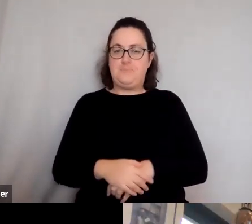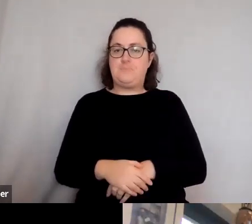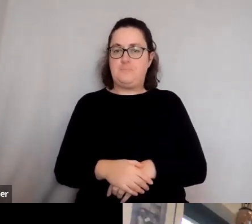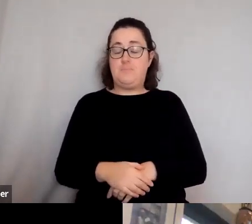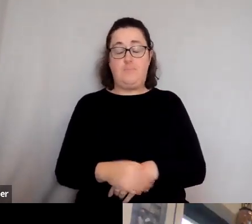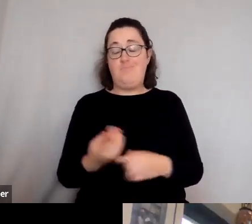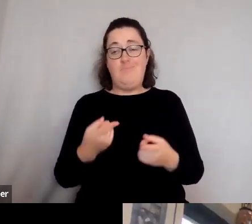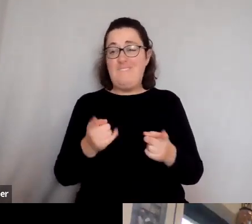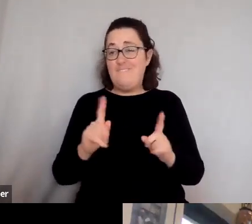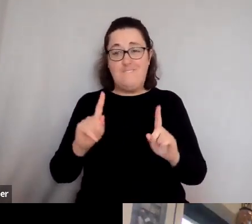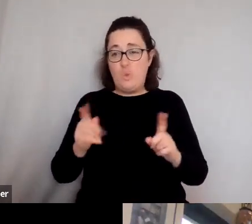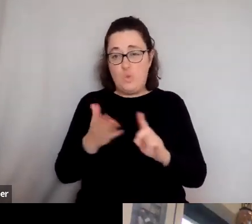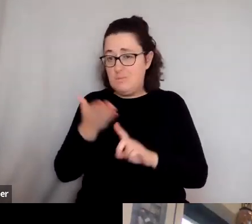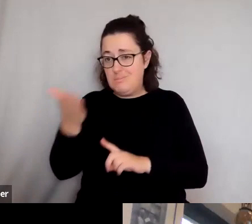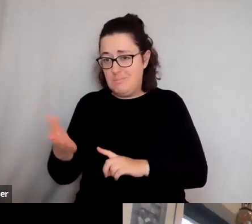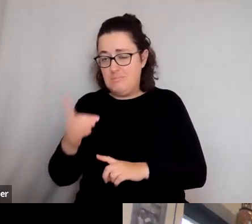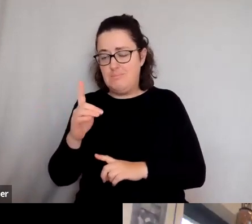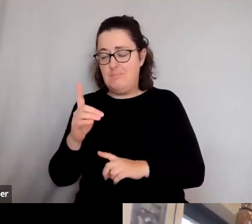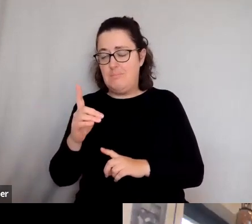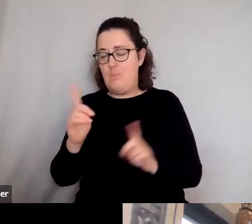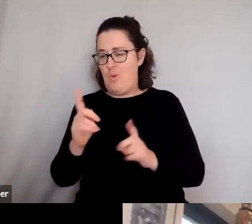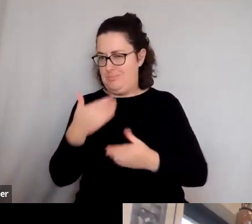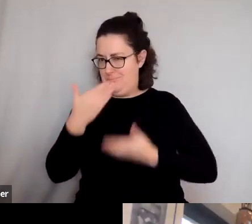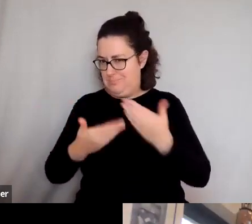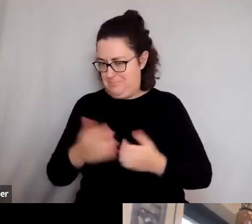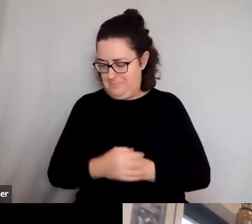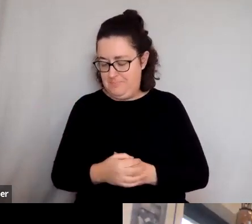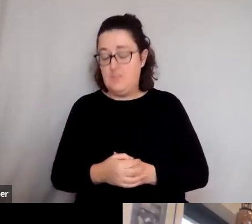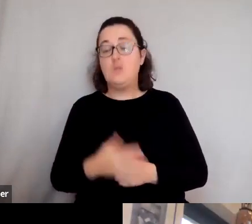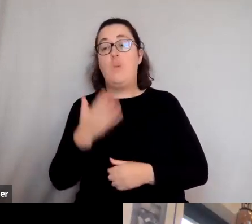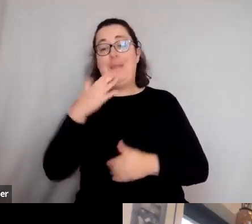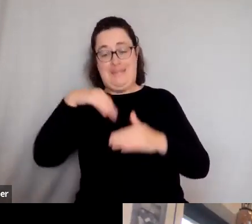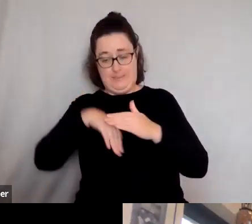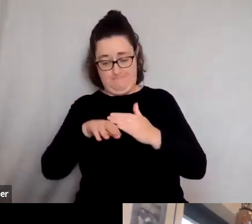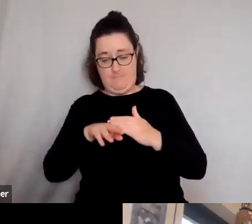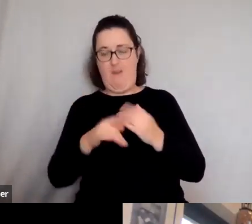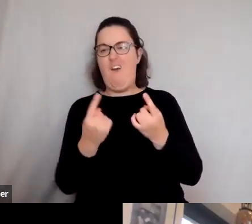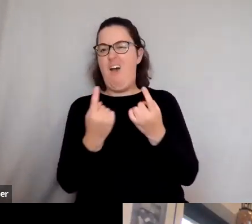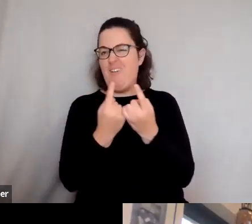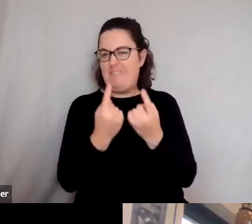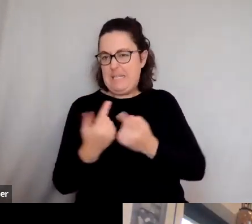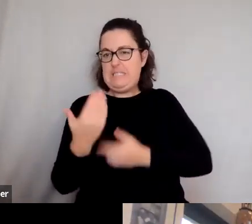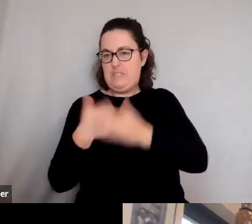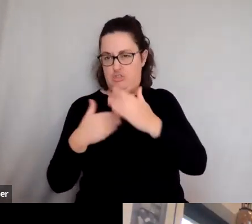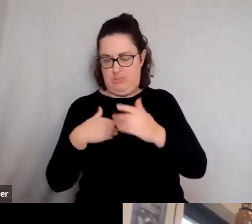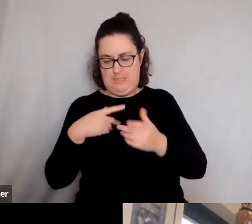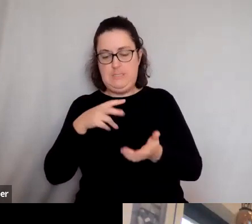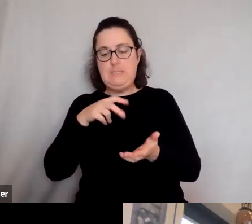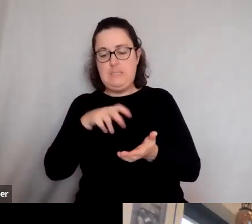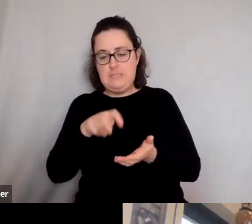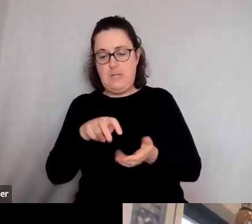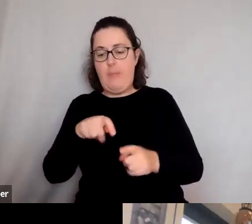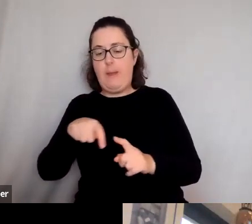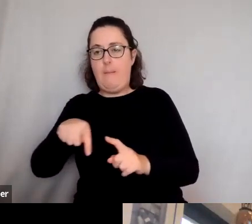it, it was the first way you walk down is, is all the artifacts and the history, et cetera, et cetera. And then as you walk back and